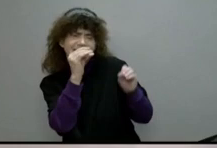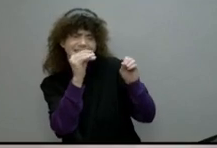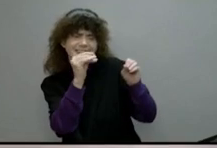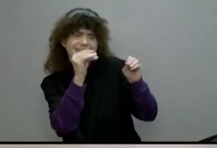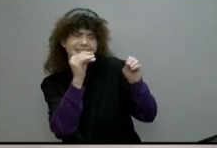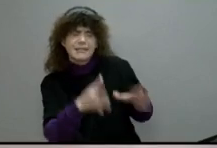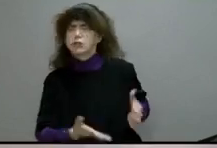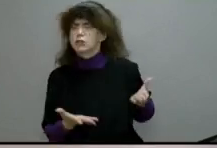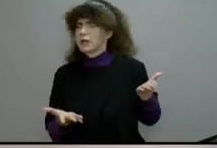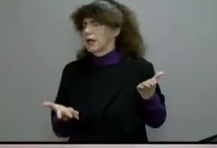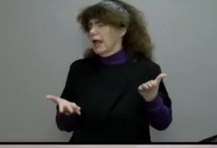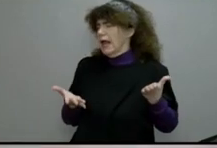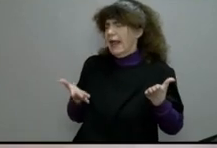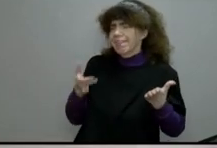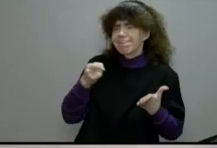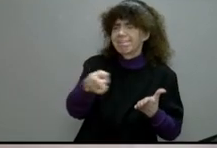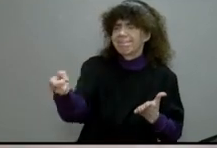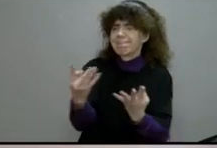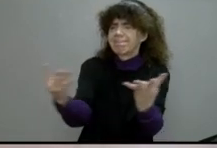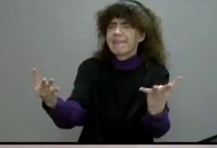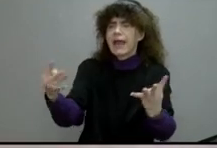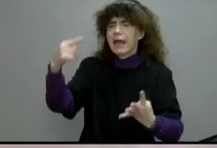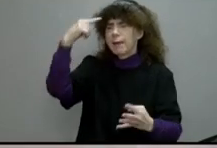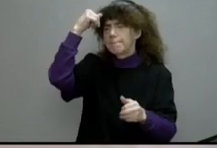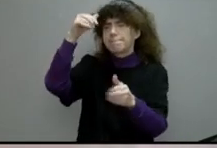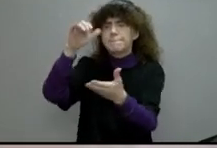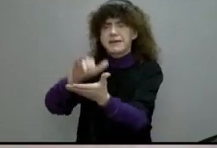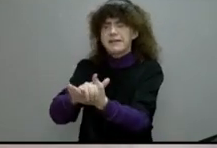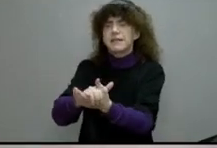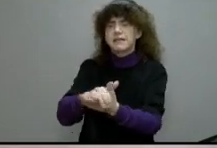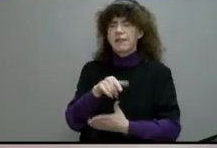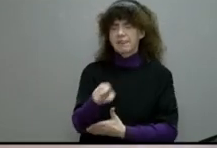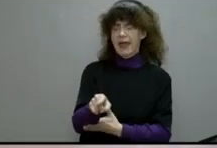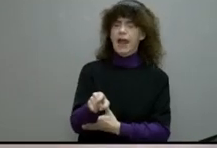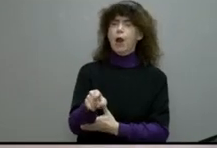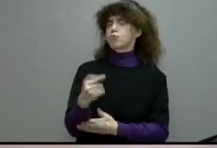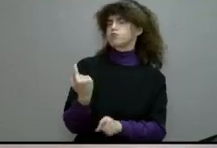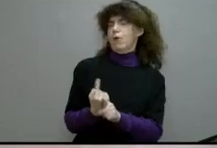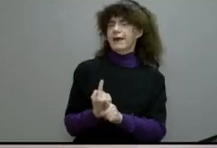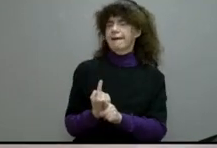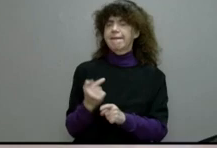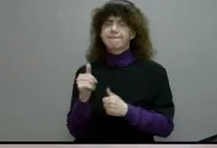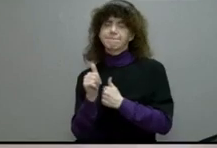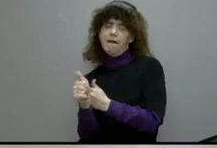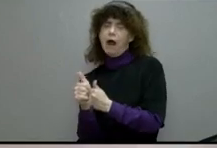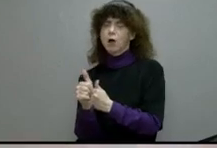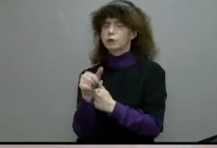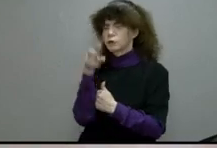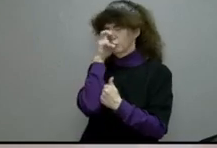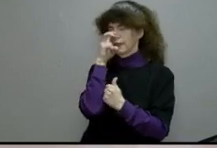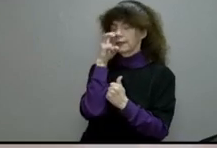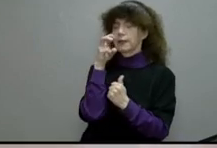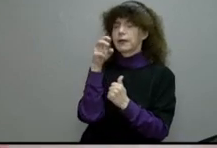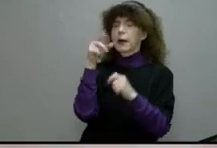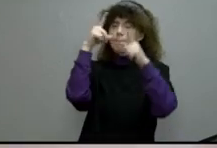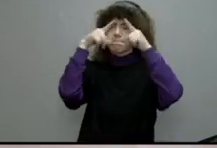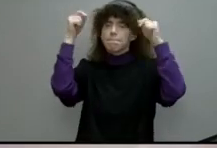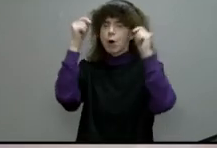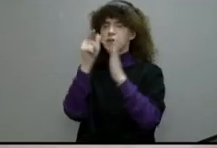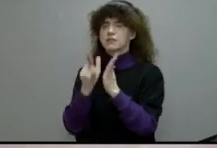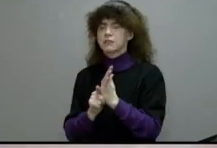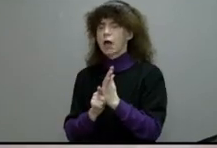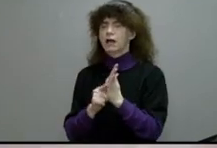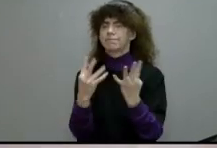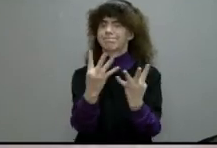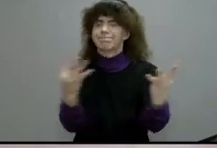themselves to be the true teachers, the followers of Moses. It was in response to this arrogance and